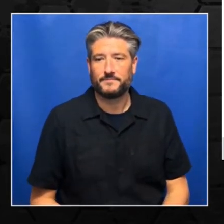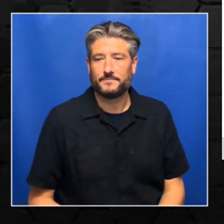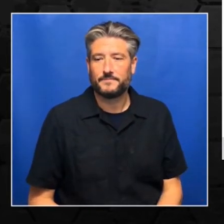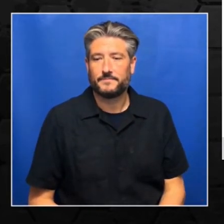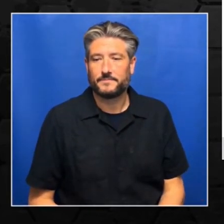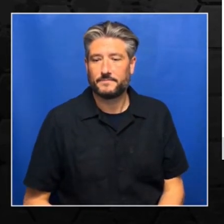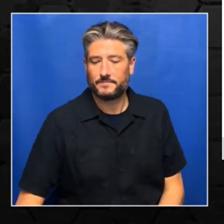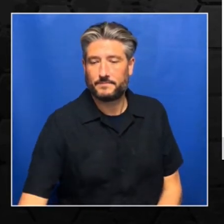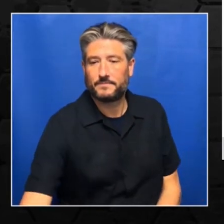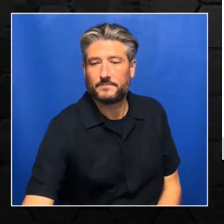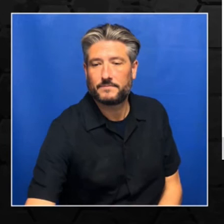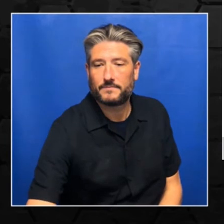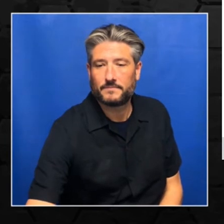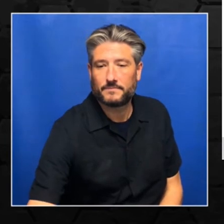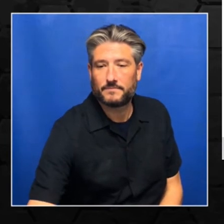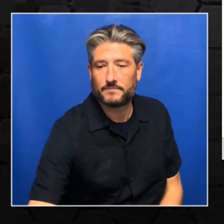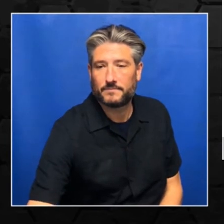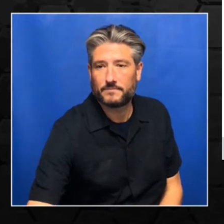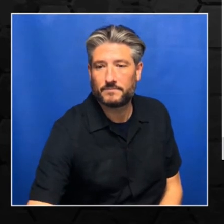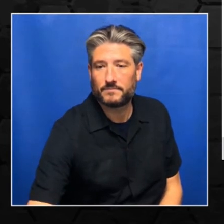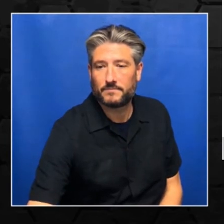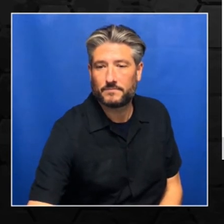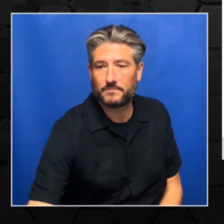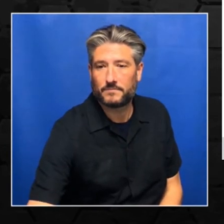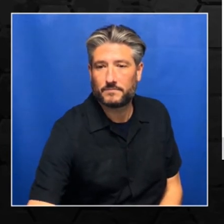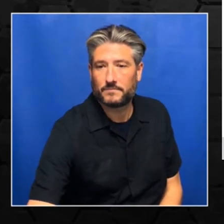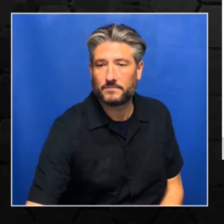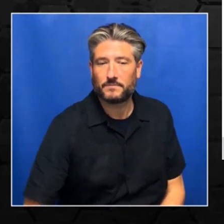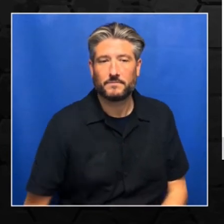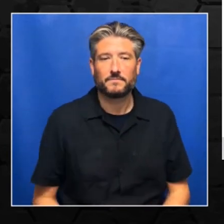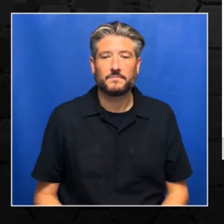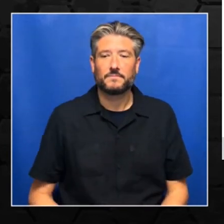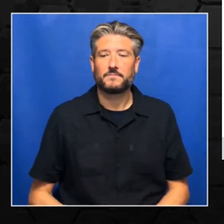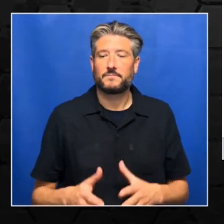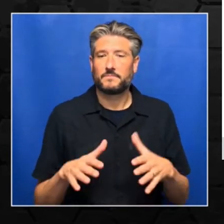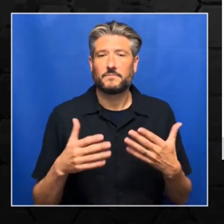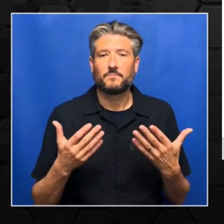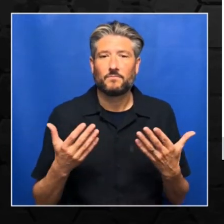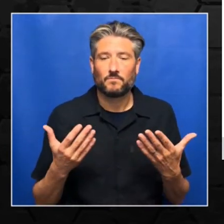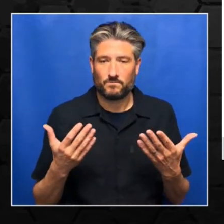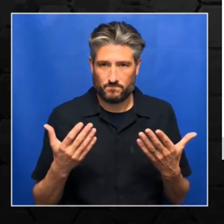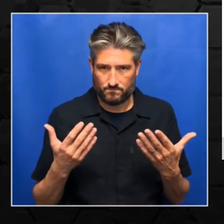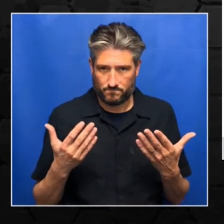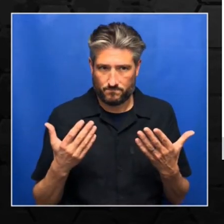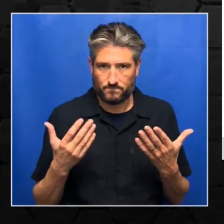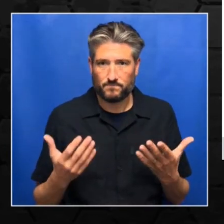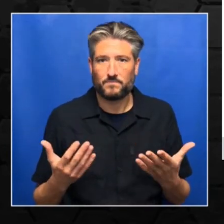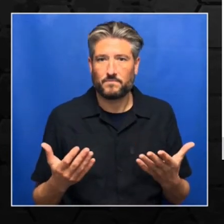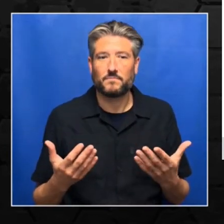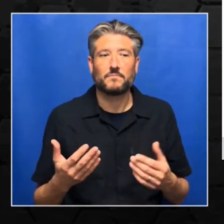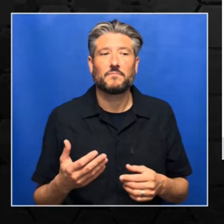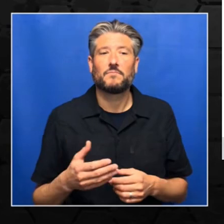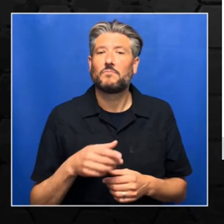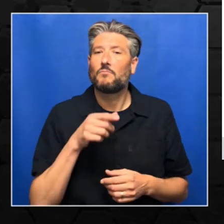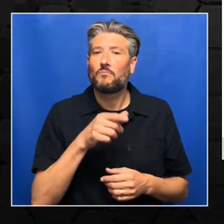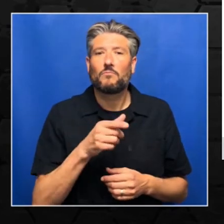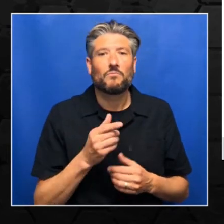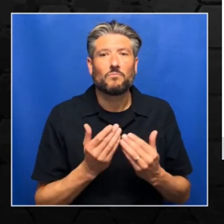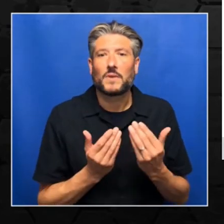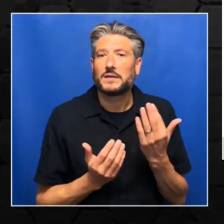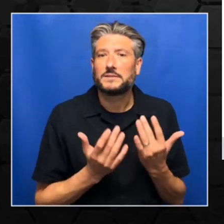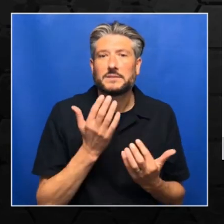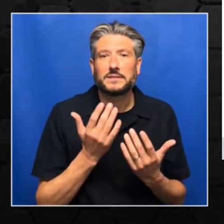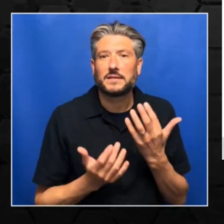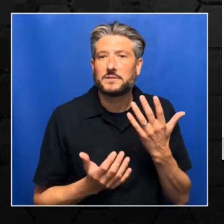And then we are going to download basically means, suppose in any case, our data is not available in the root or the path, we can